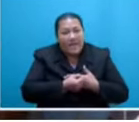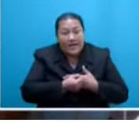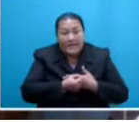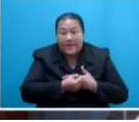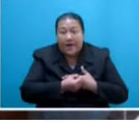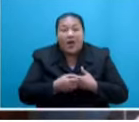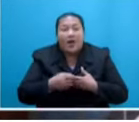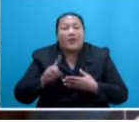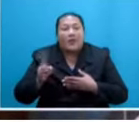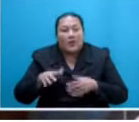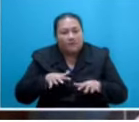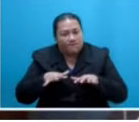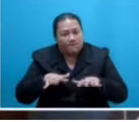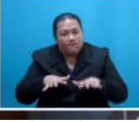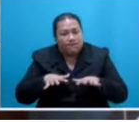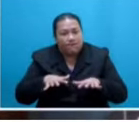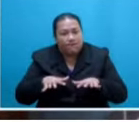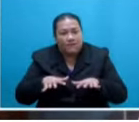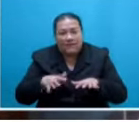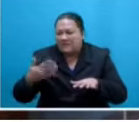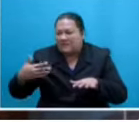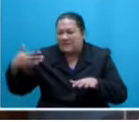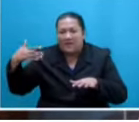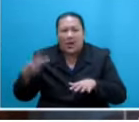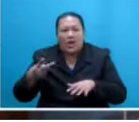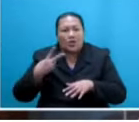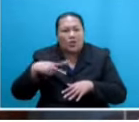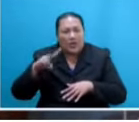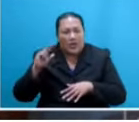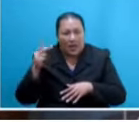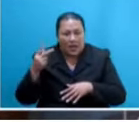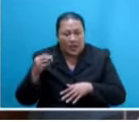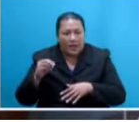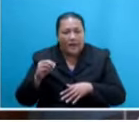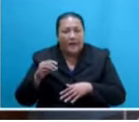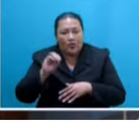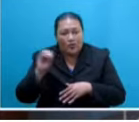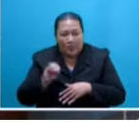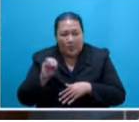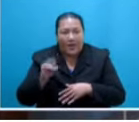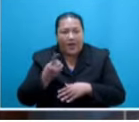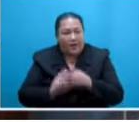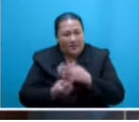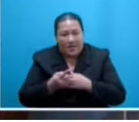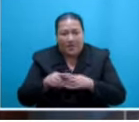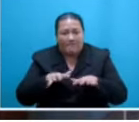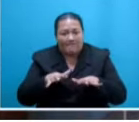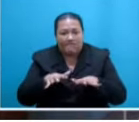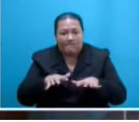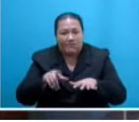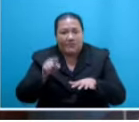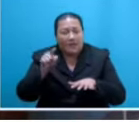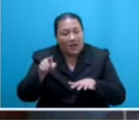earthquake which shook the whole island of Kandawa on Sunday, 20 October. Disaster Management Department, please, your quickest